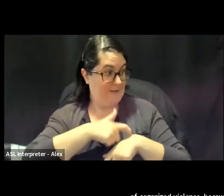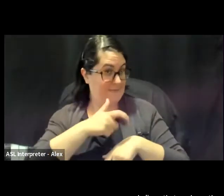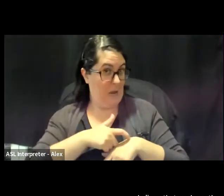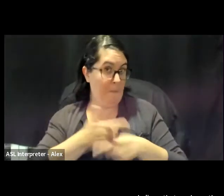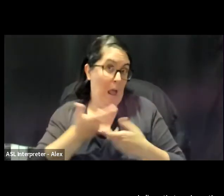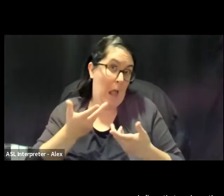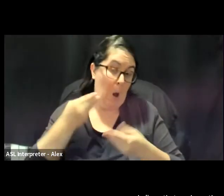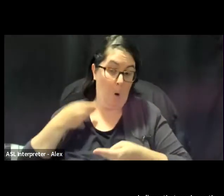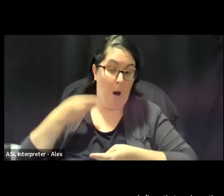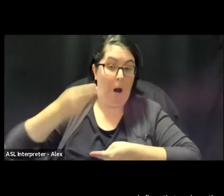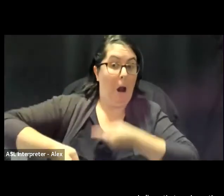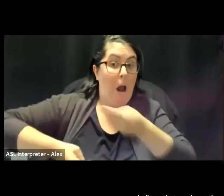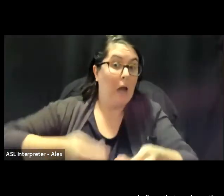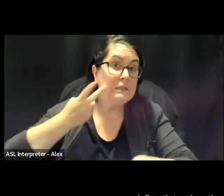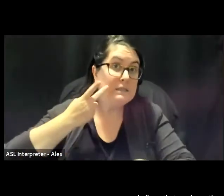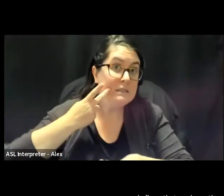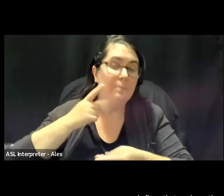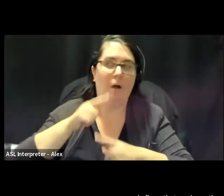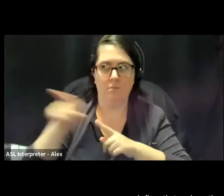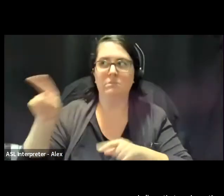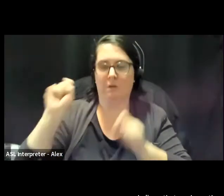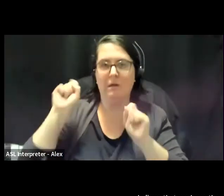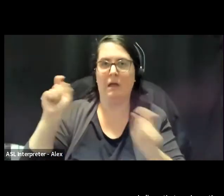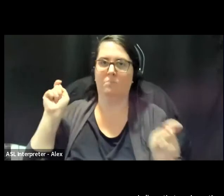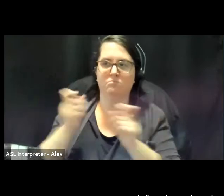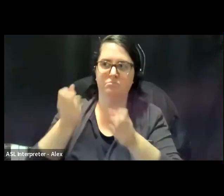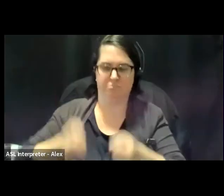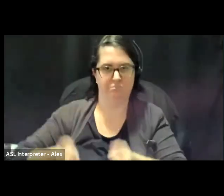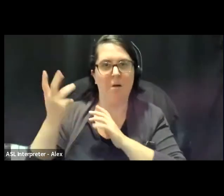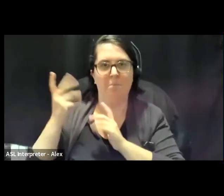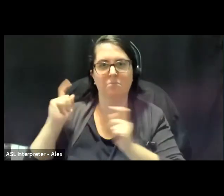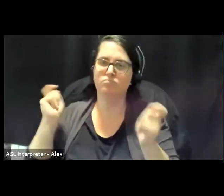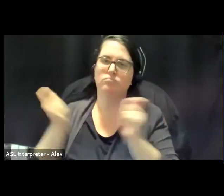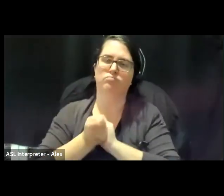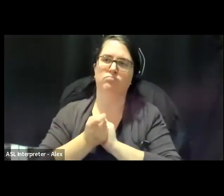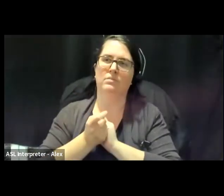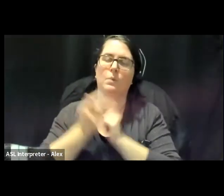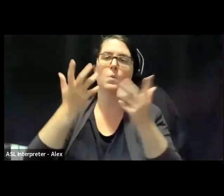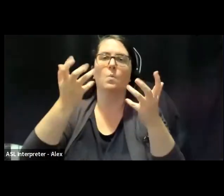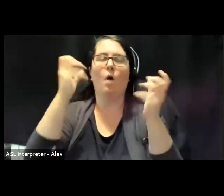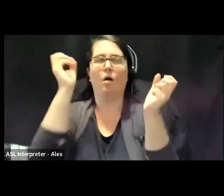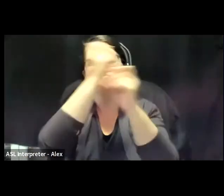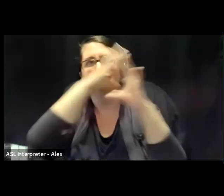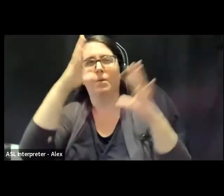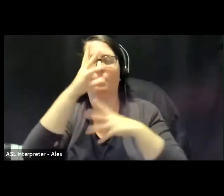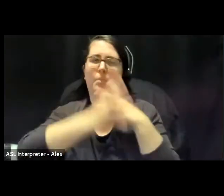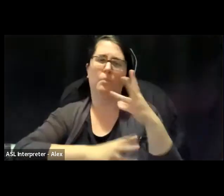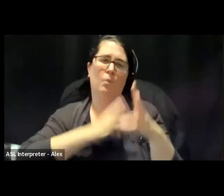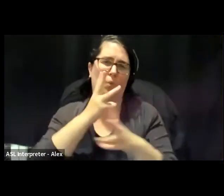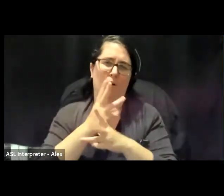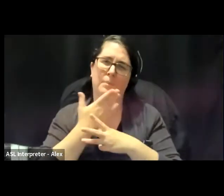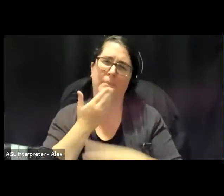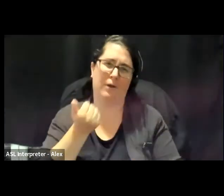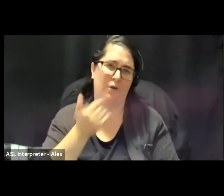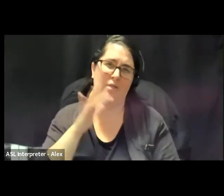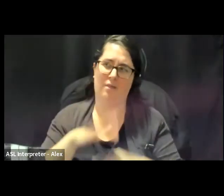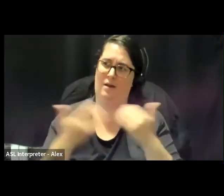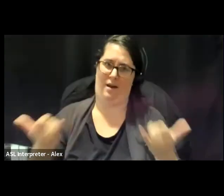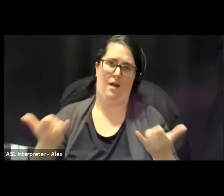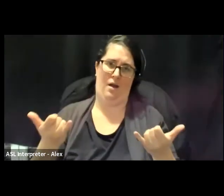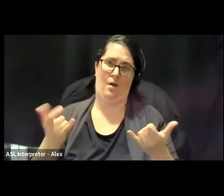try to actually build the world that we need to live in in this present moment.